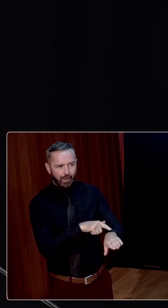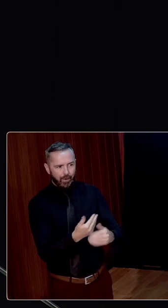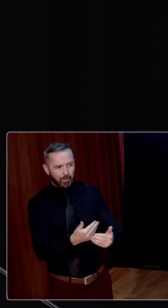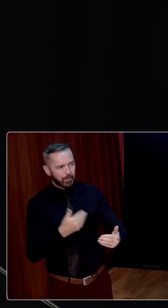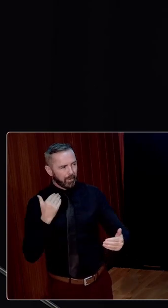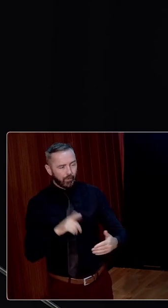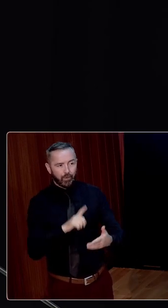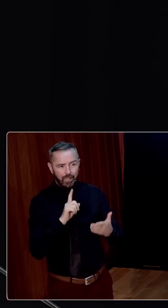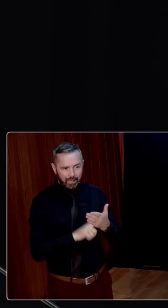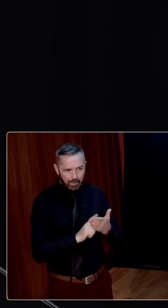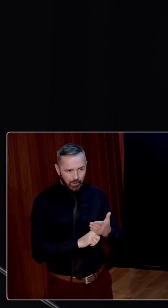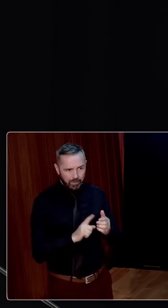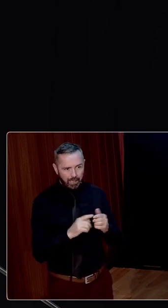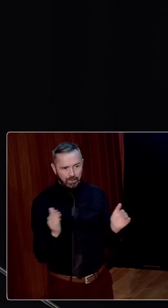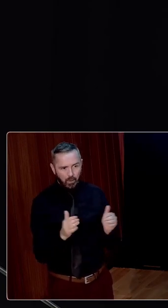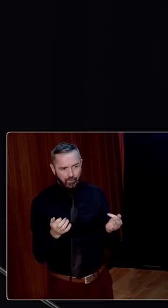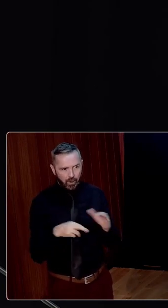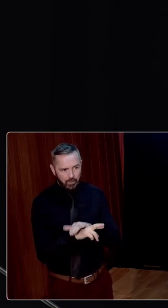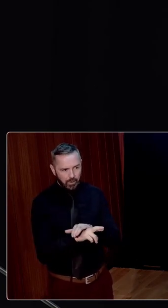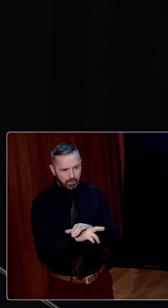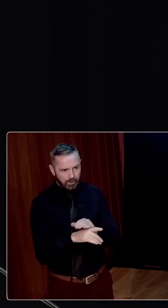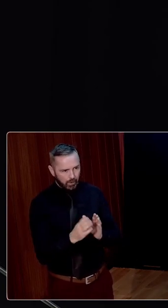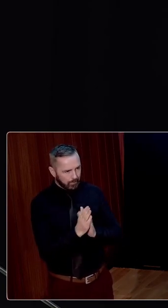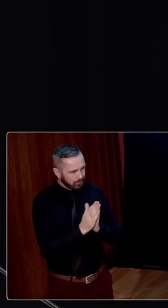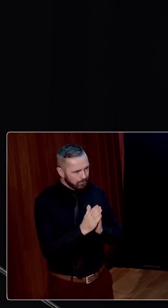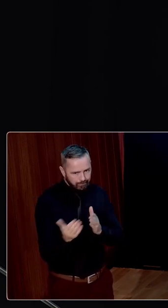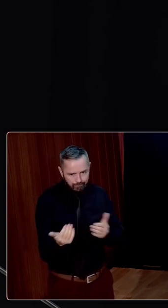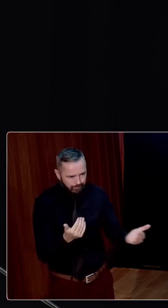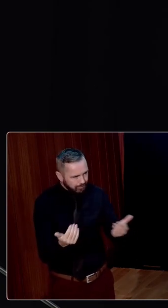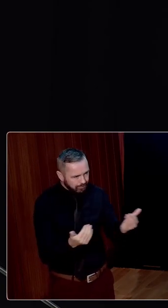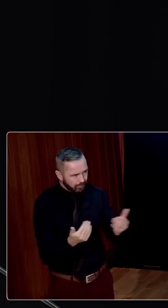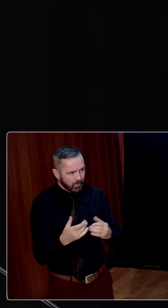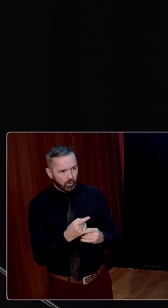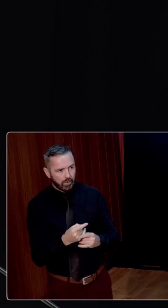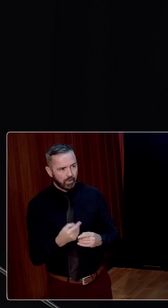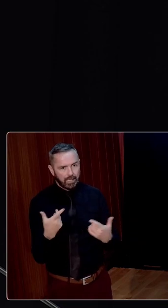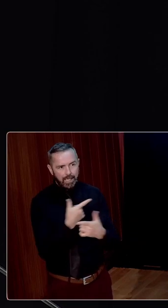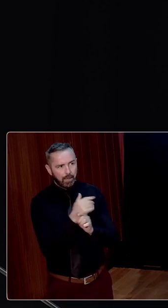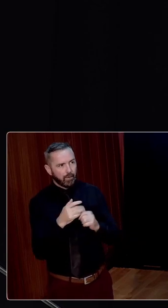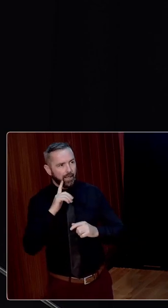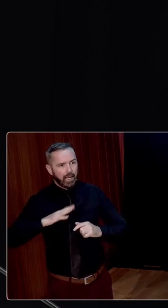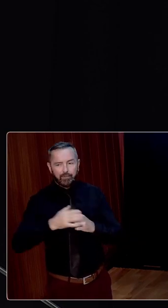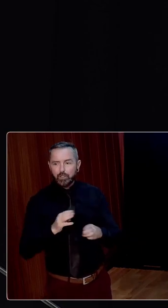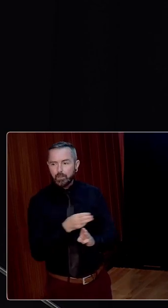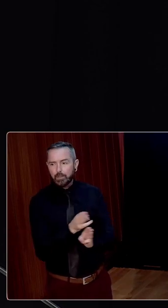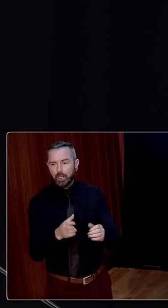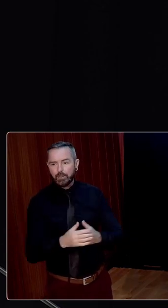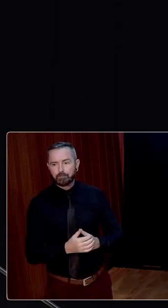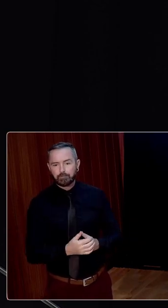before labourers and small farmers were rallying to the old battle hymn of the land for the people.